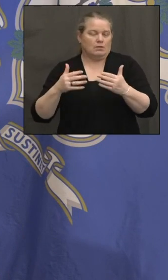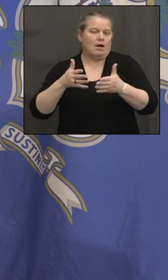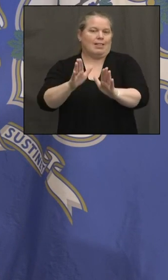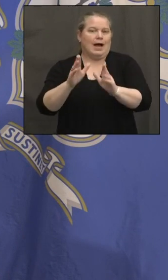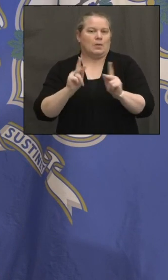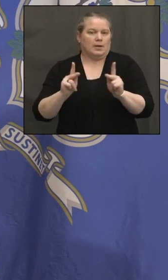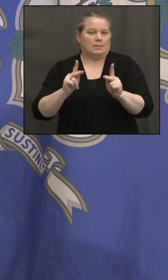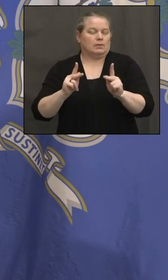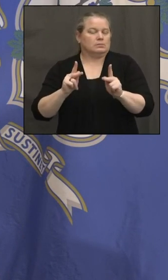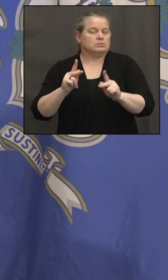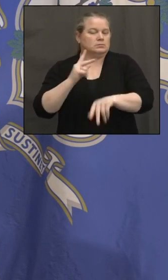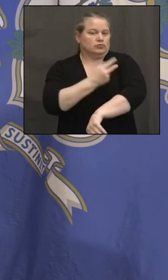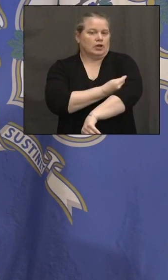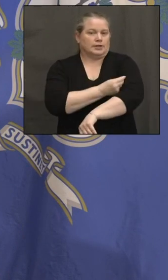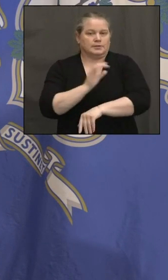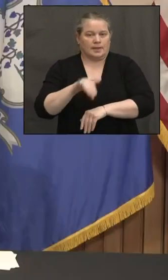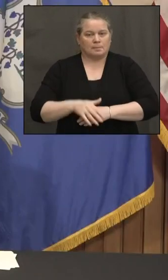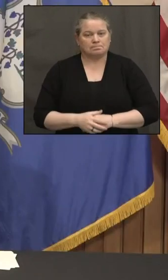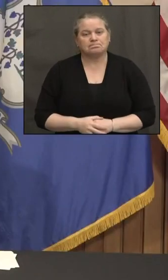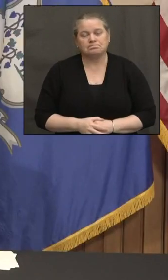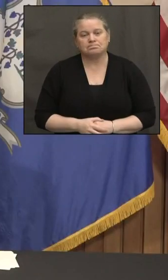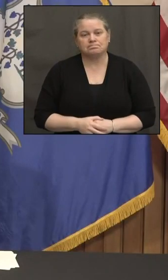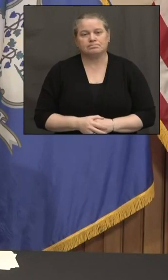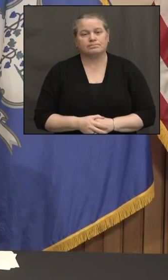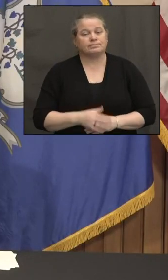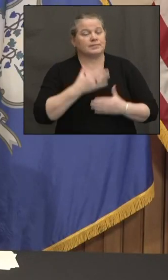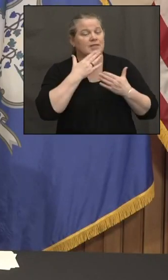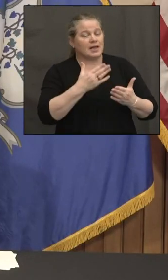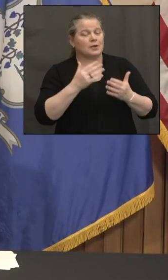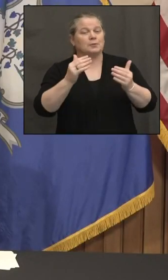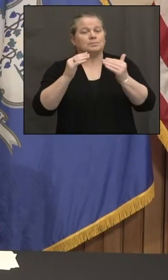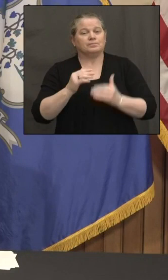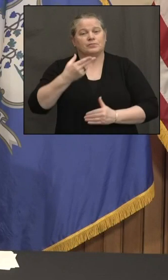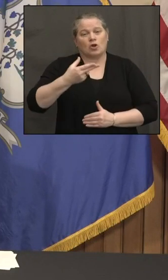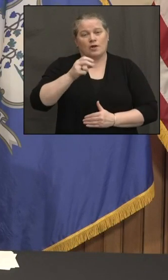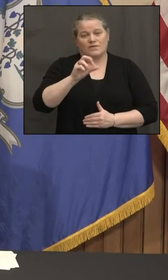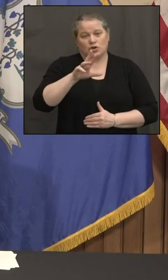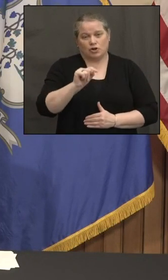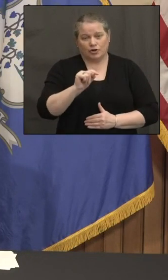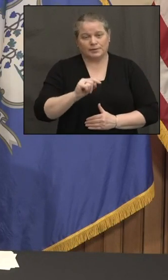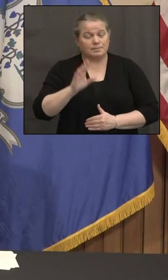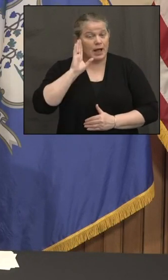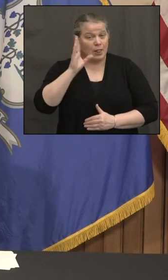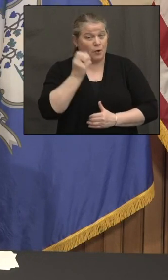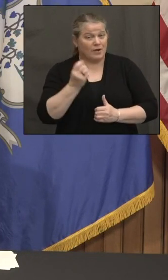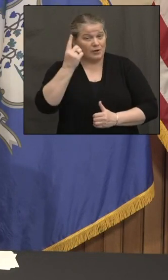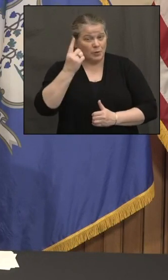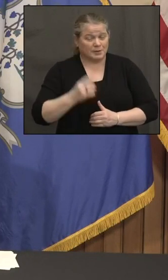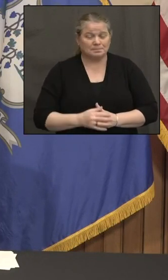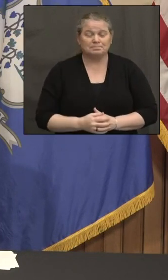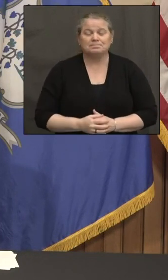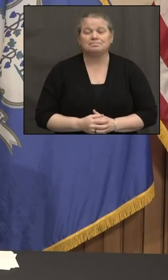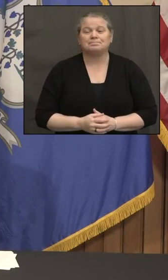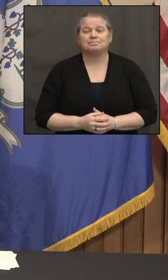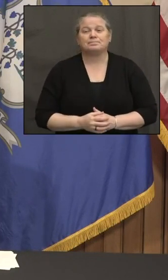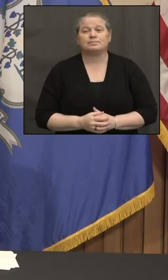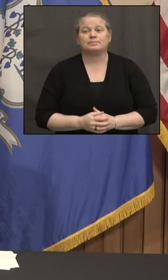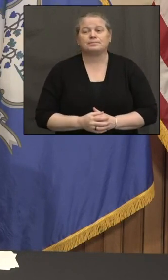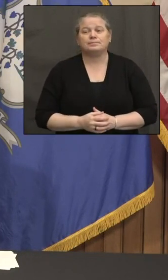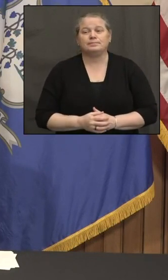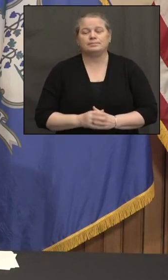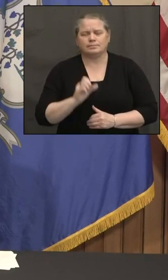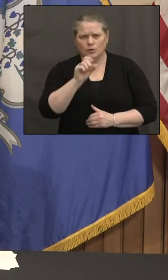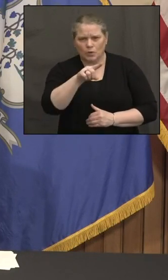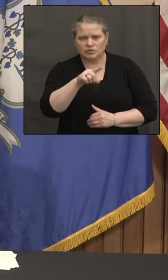The Hartford Current. Hey, everybody. This is Emily Brinley from The Current. Um, first question, uh, so Connecticut